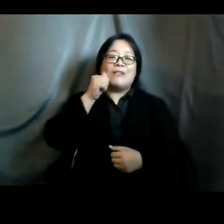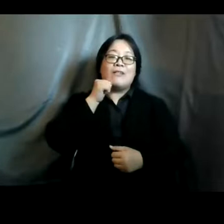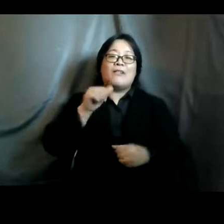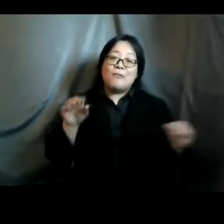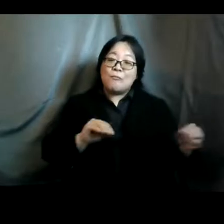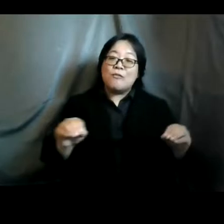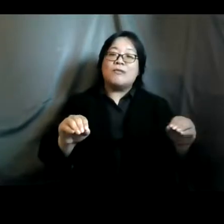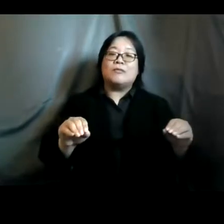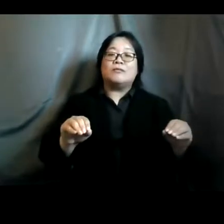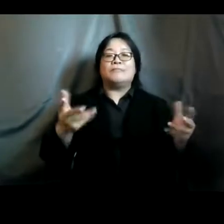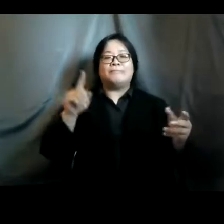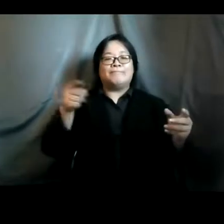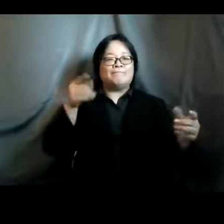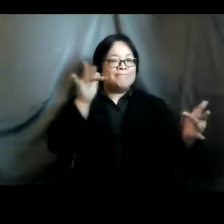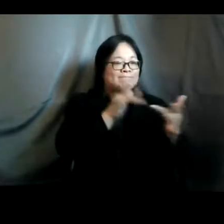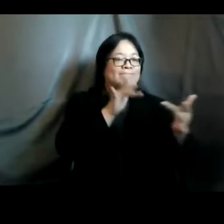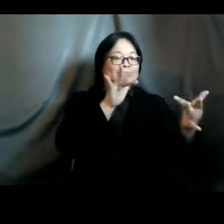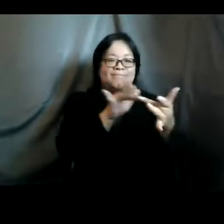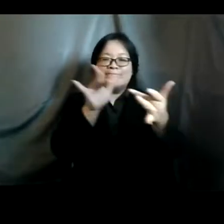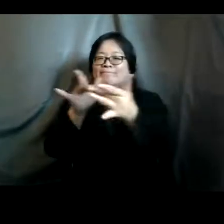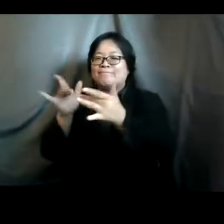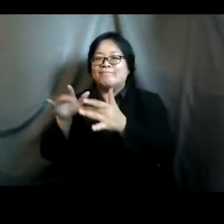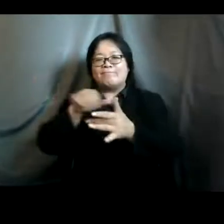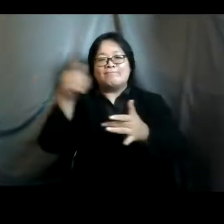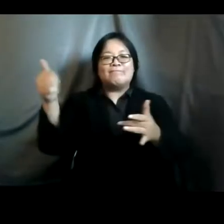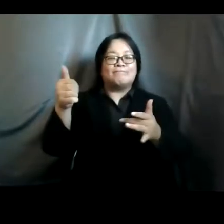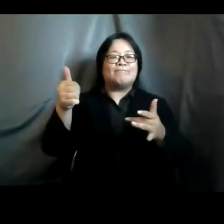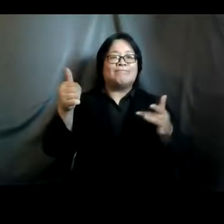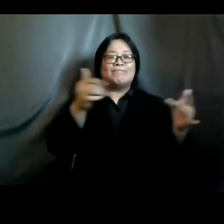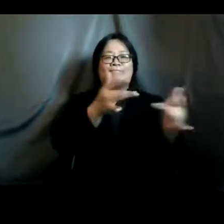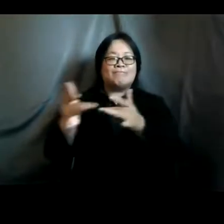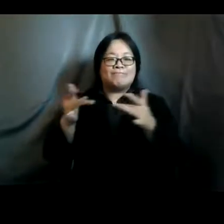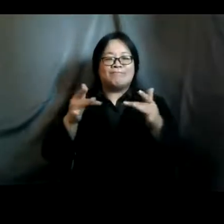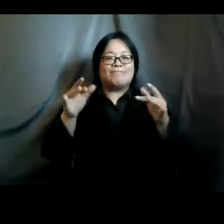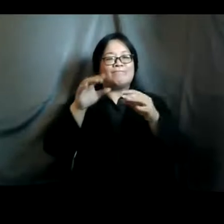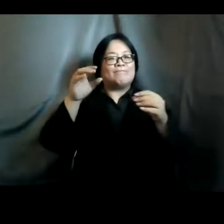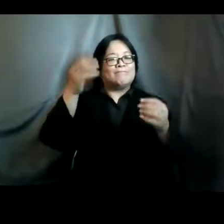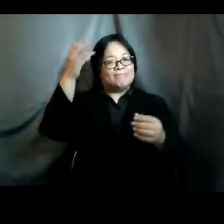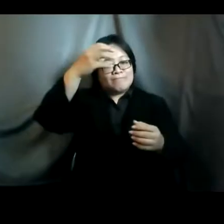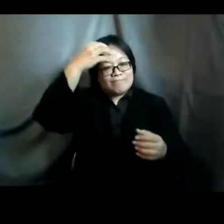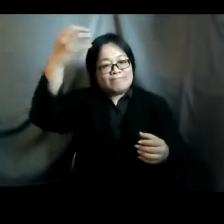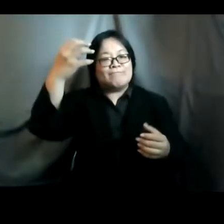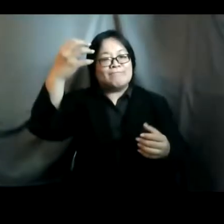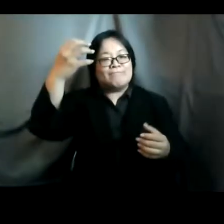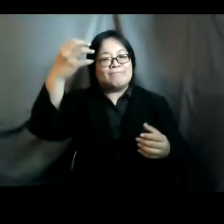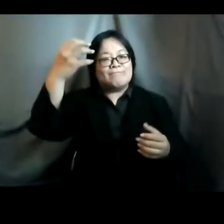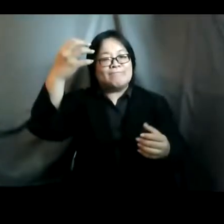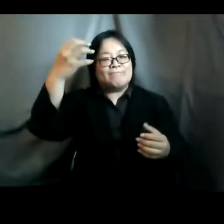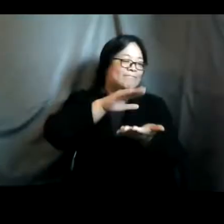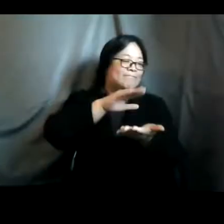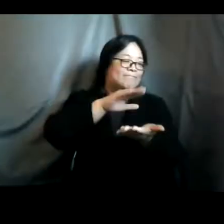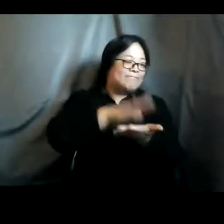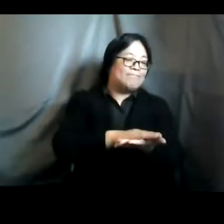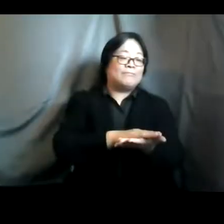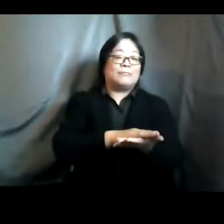interlinkages uh with other intergovernmental documents uh and we can also see that how perhaps some of these actions in